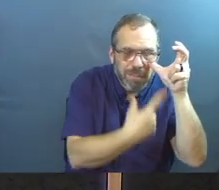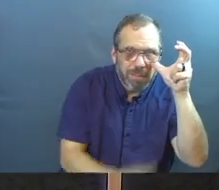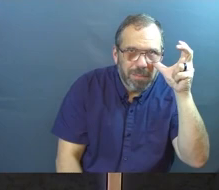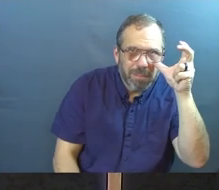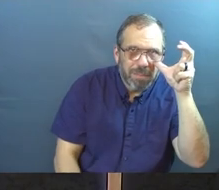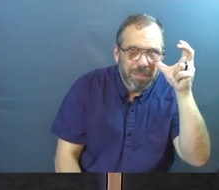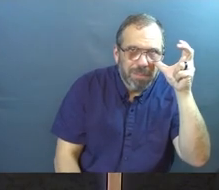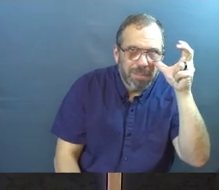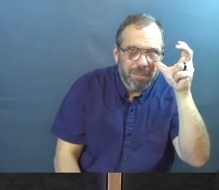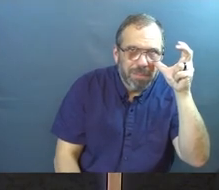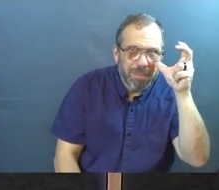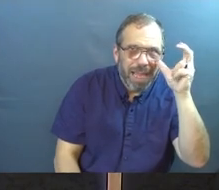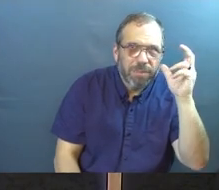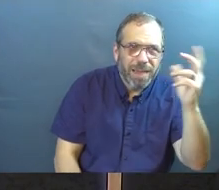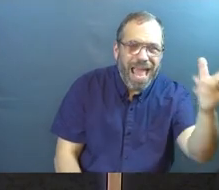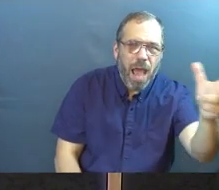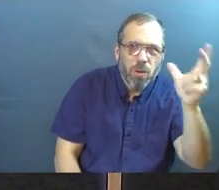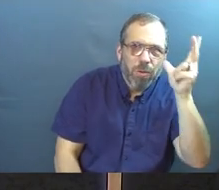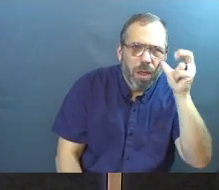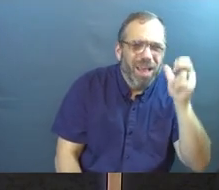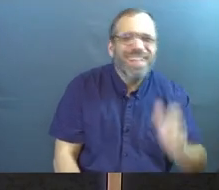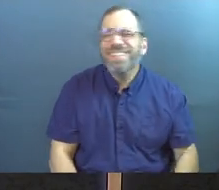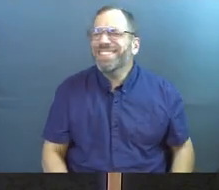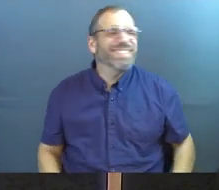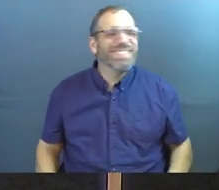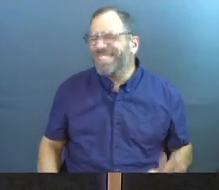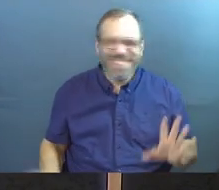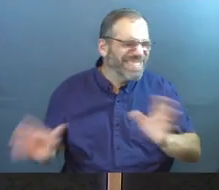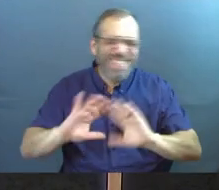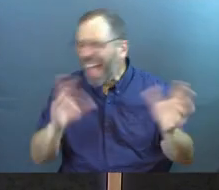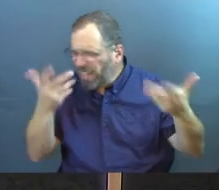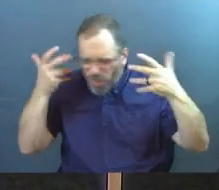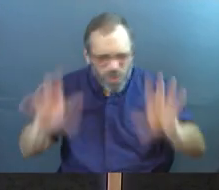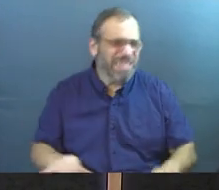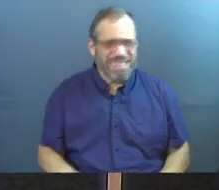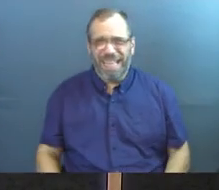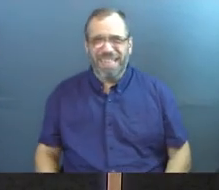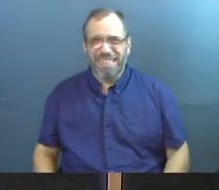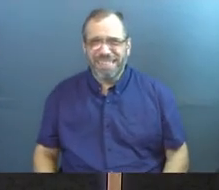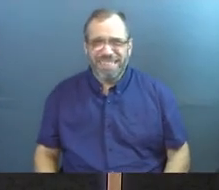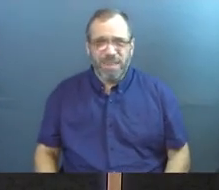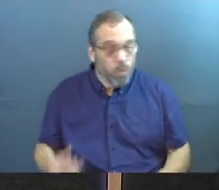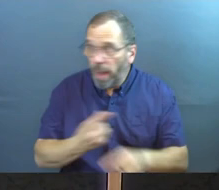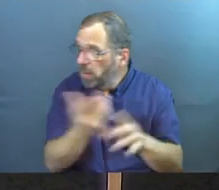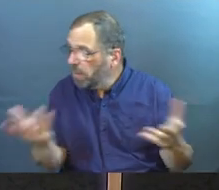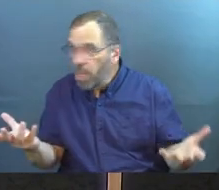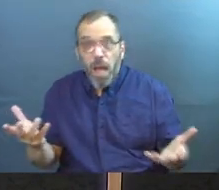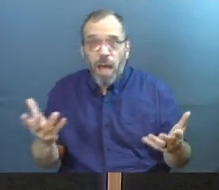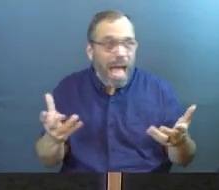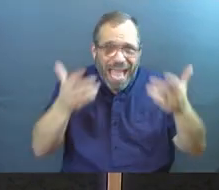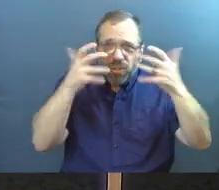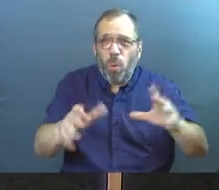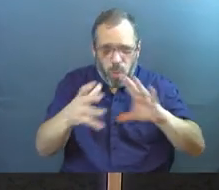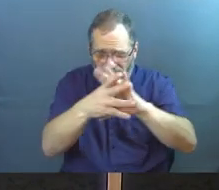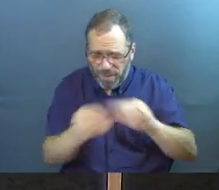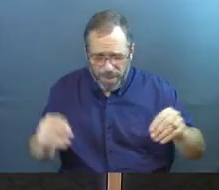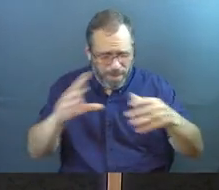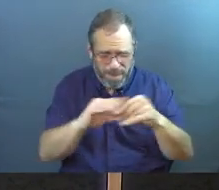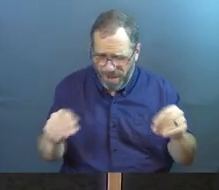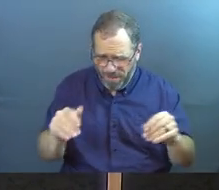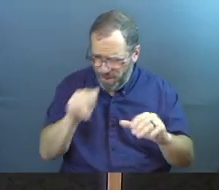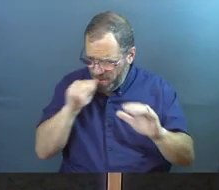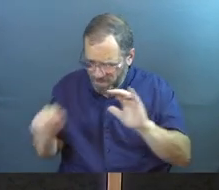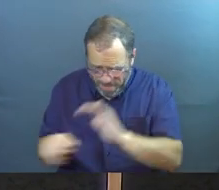It's about how you come. It's like, well, that's not what we want. Is it? Like, we don't want the parable to be